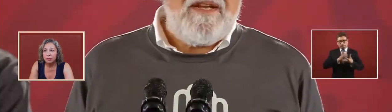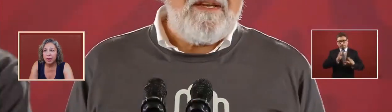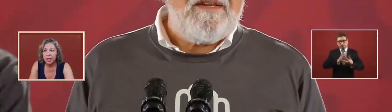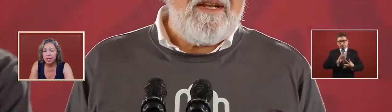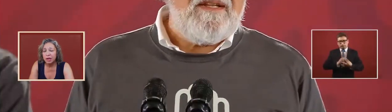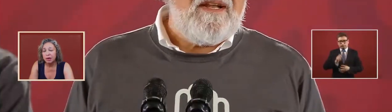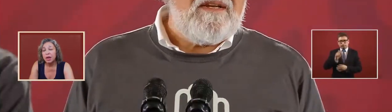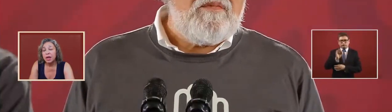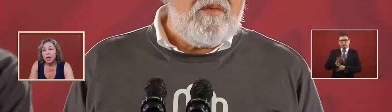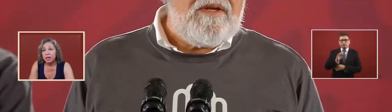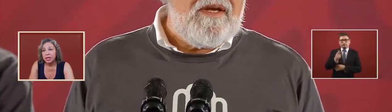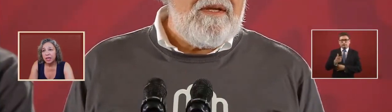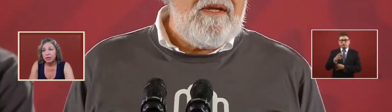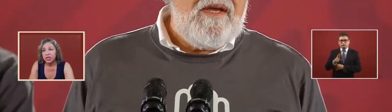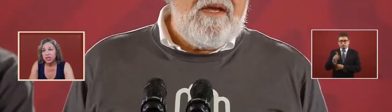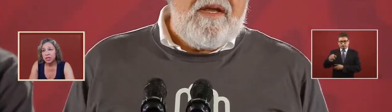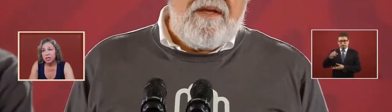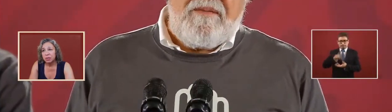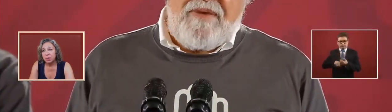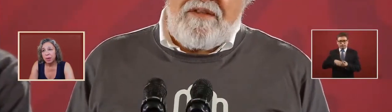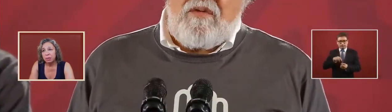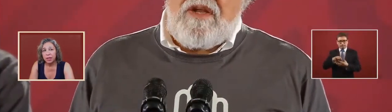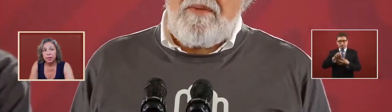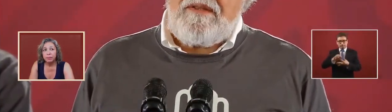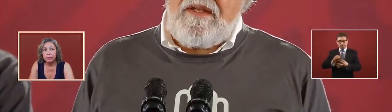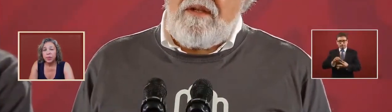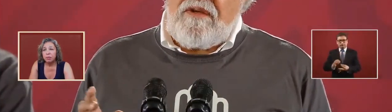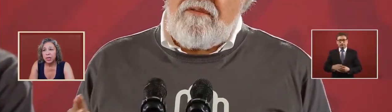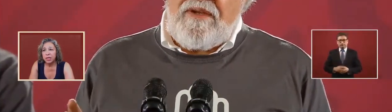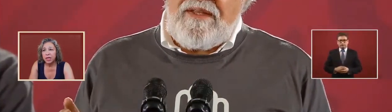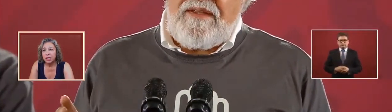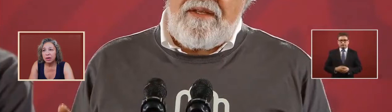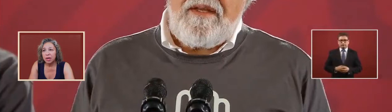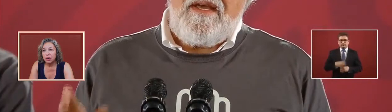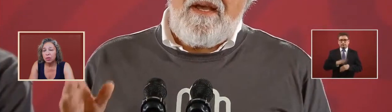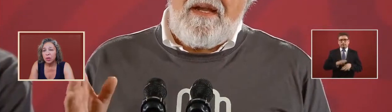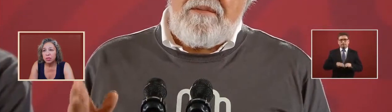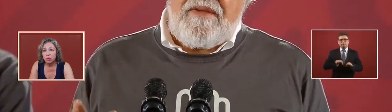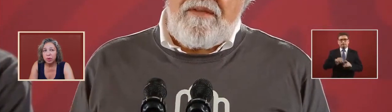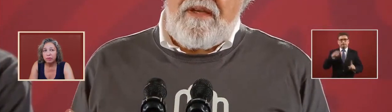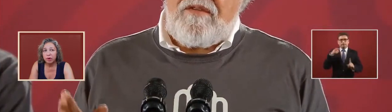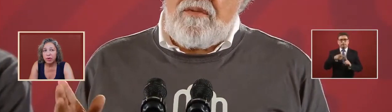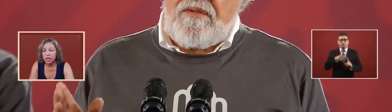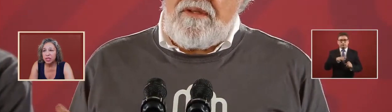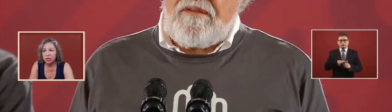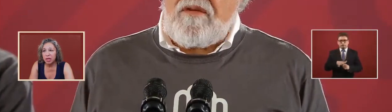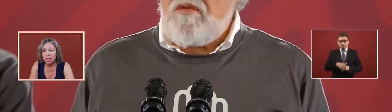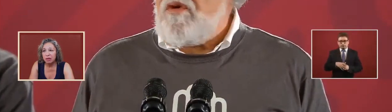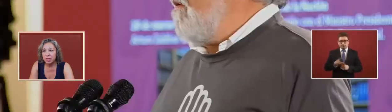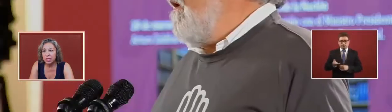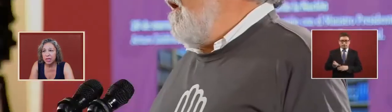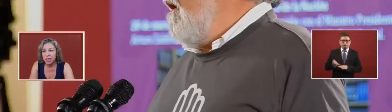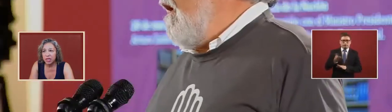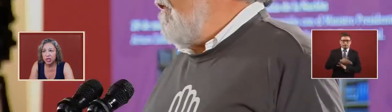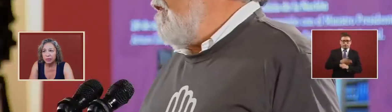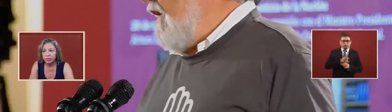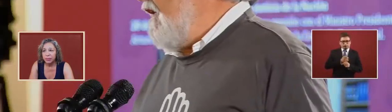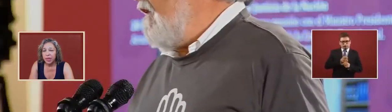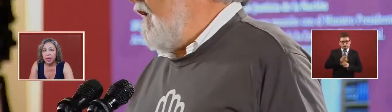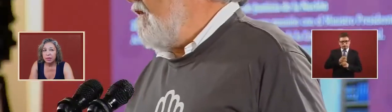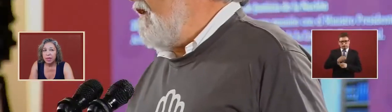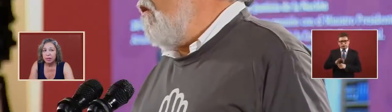amplifying their declarations in the republic particularly what's referring to the investigation